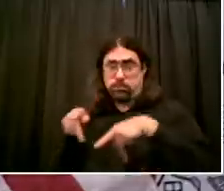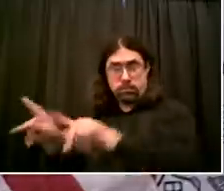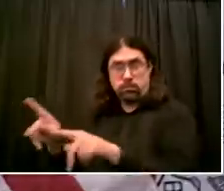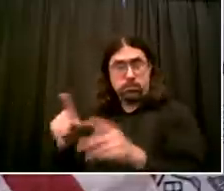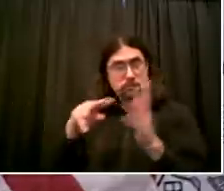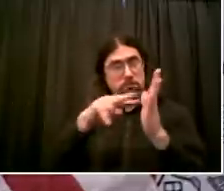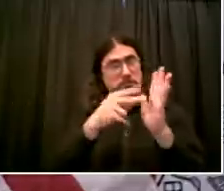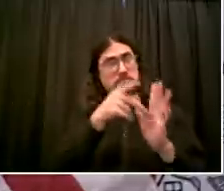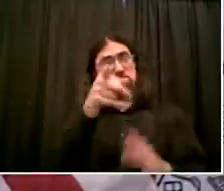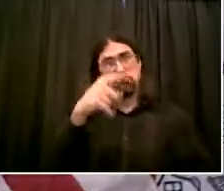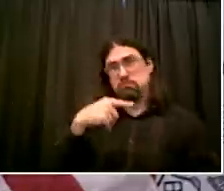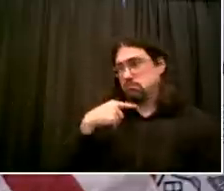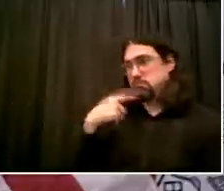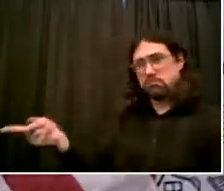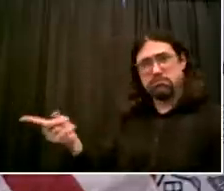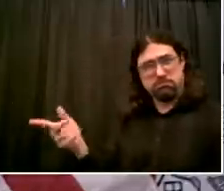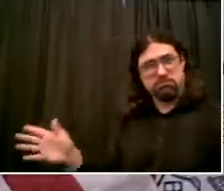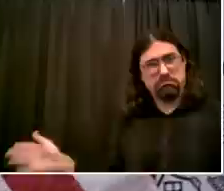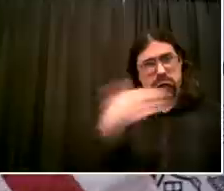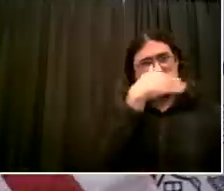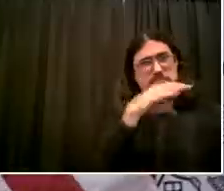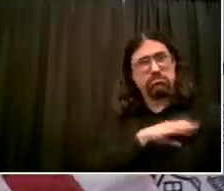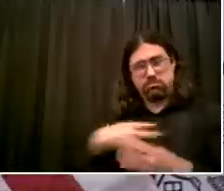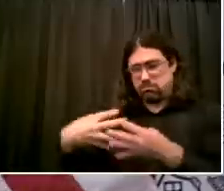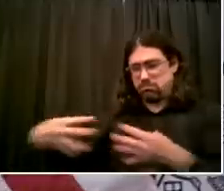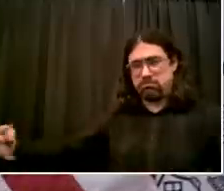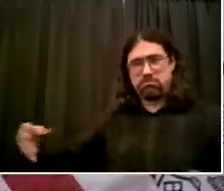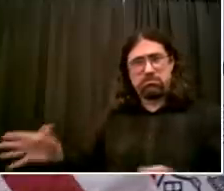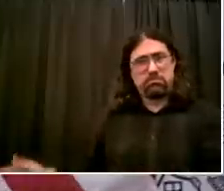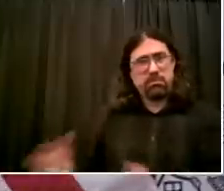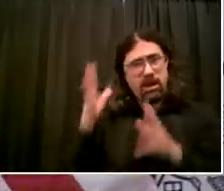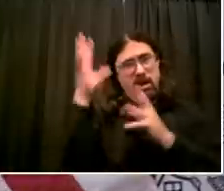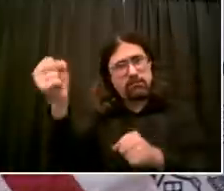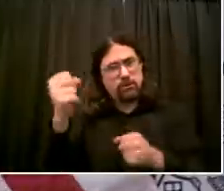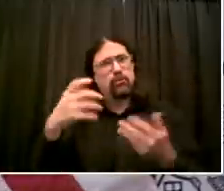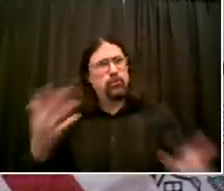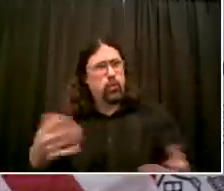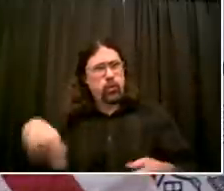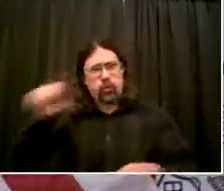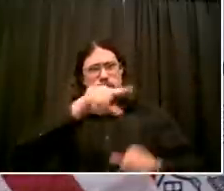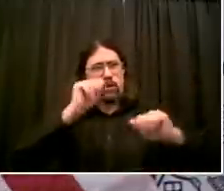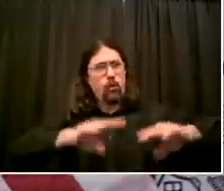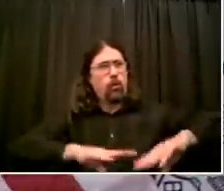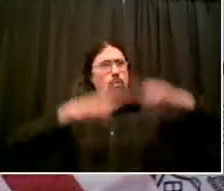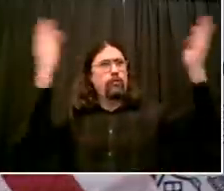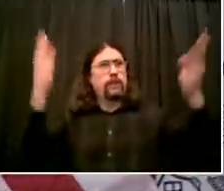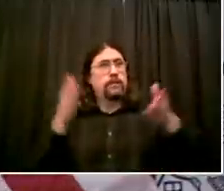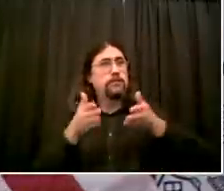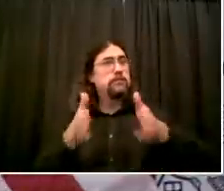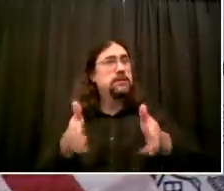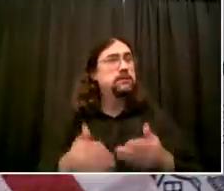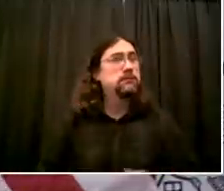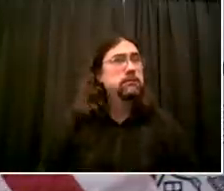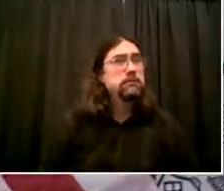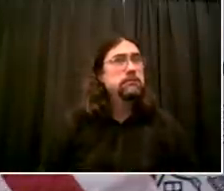we were dealing with a host of profound challenges and obviously distinct threats